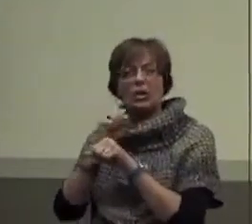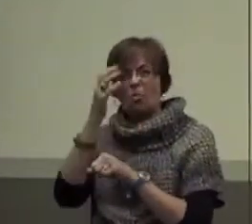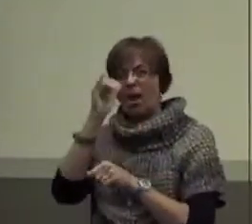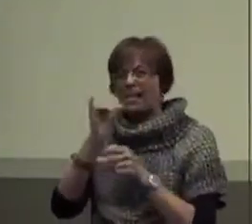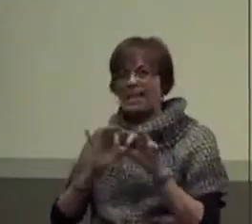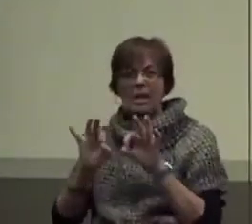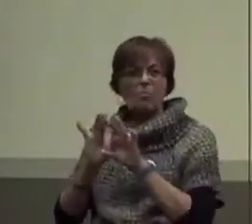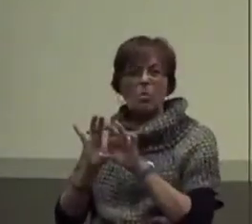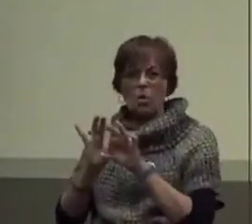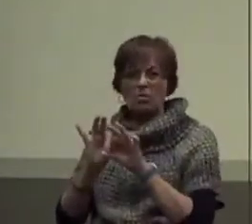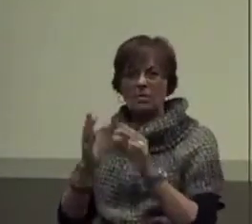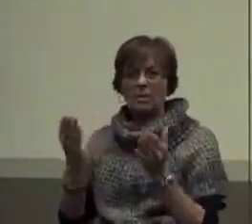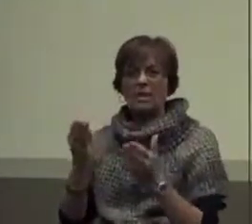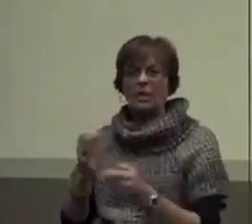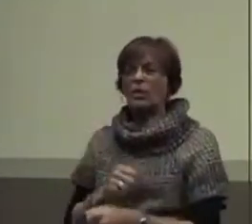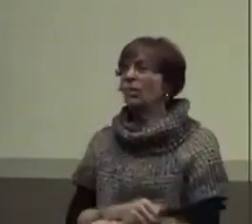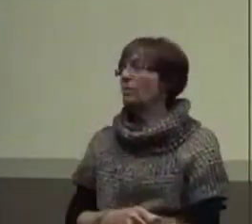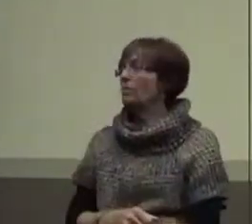here?